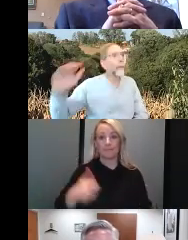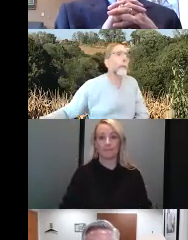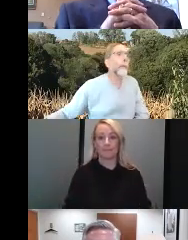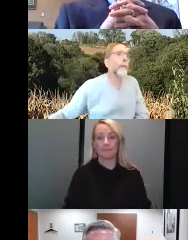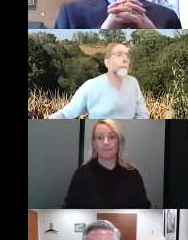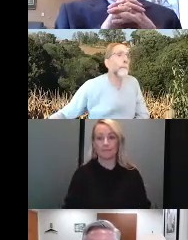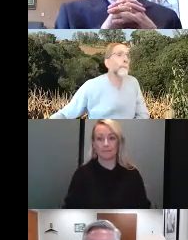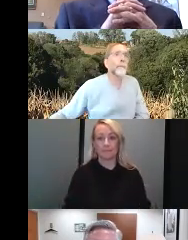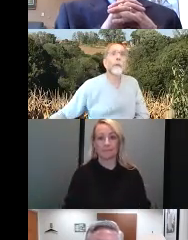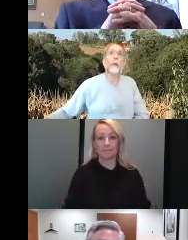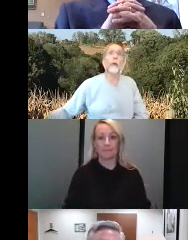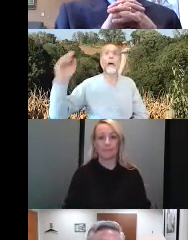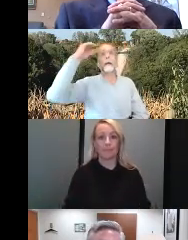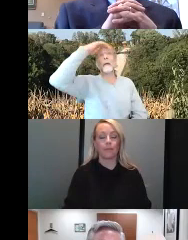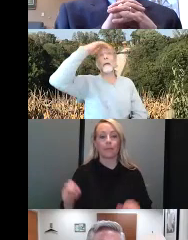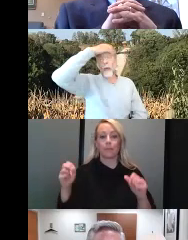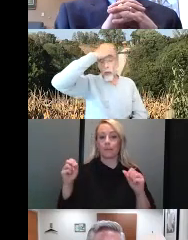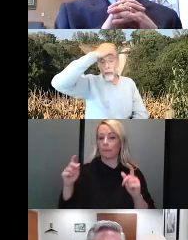Yes. Okay.